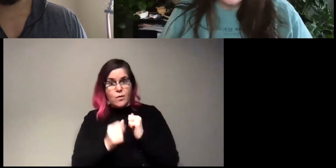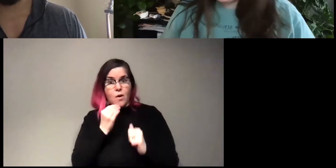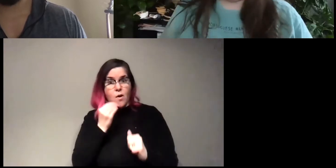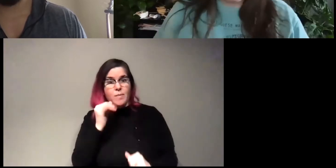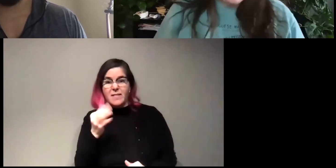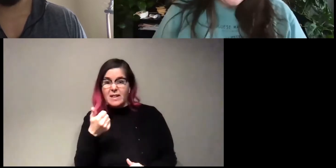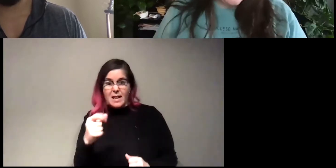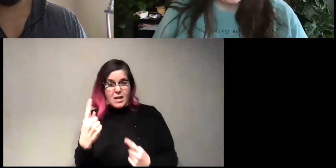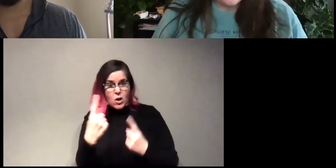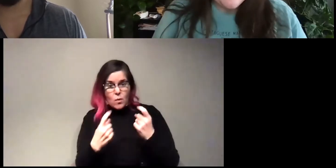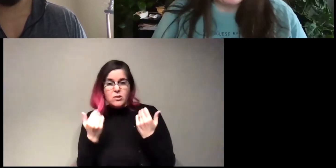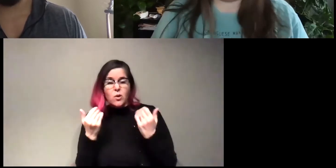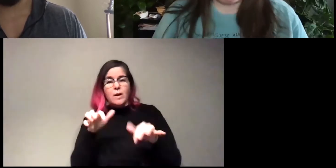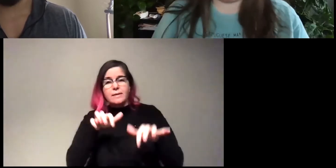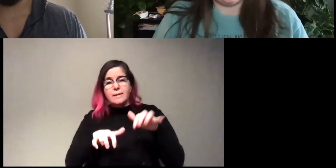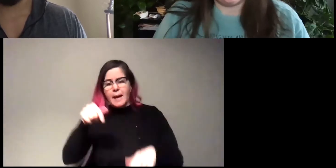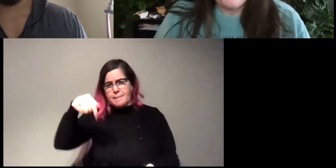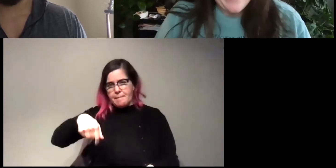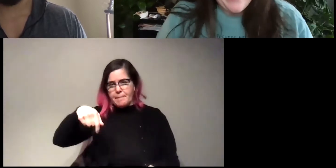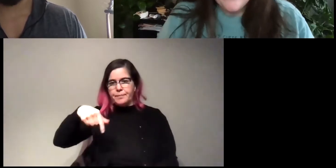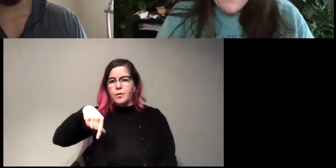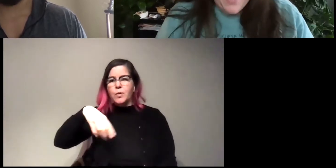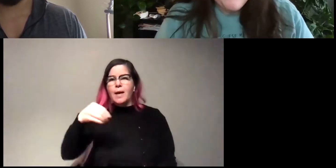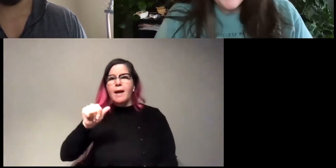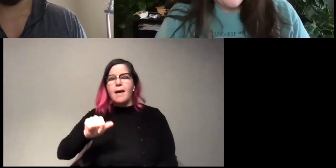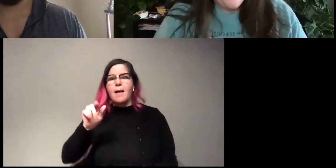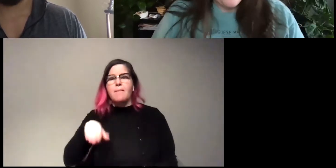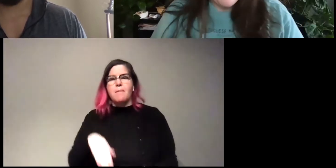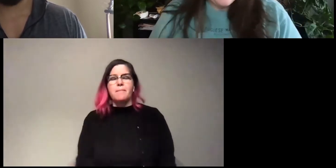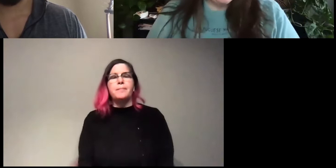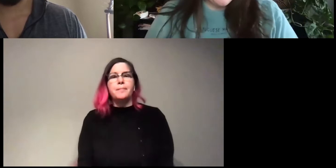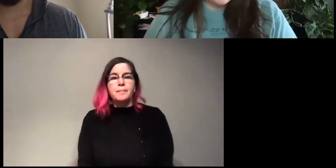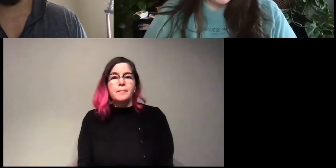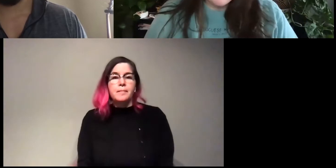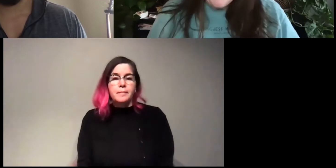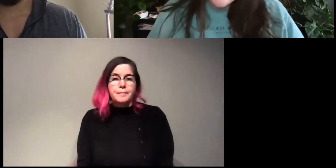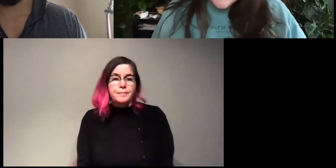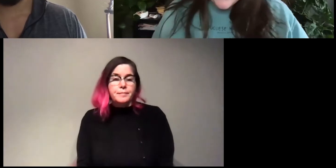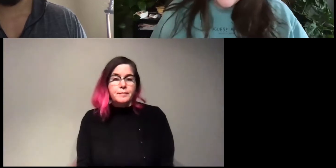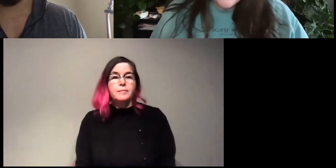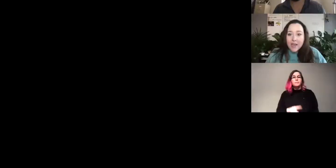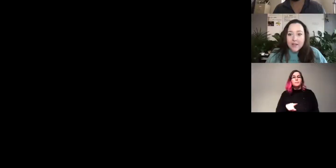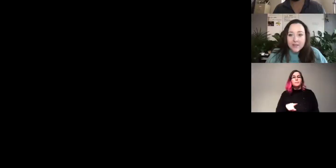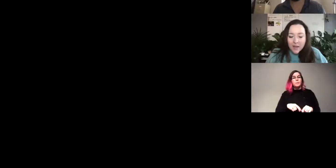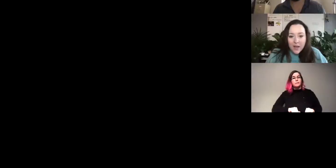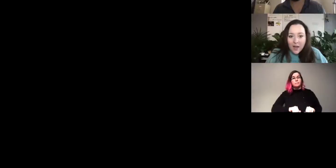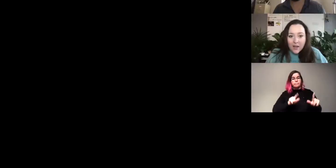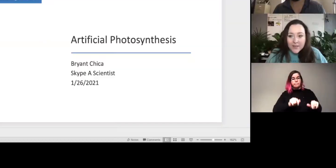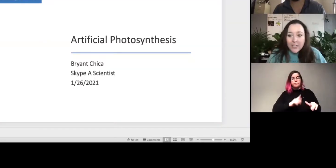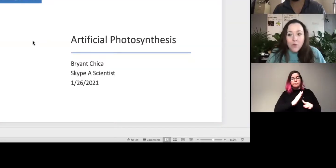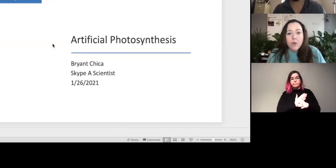questions, submit that to that, submit them to that Q&A at the bottom. And when Brian is done his